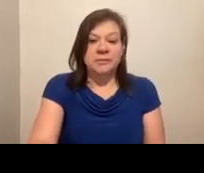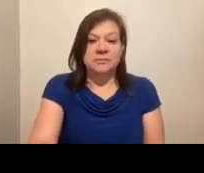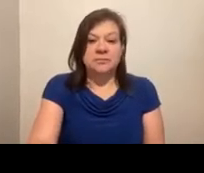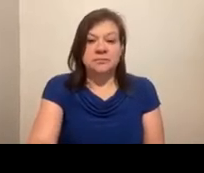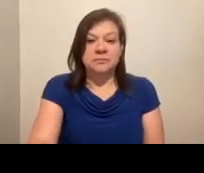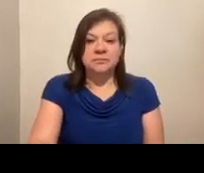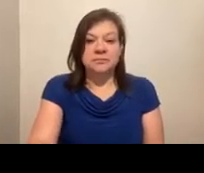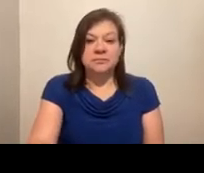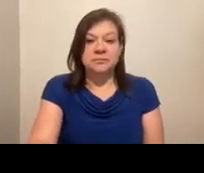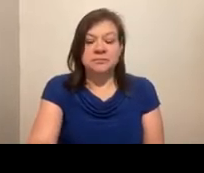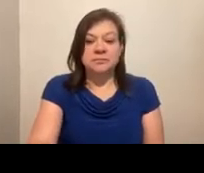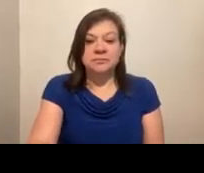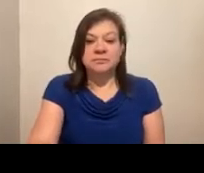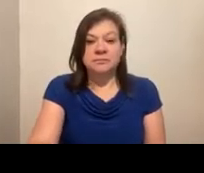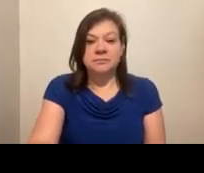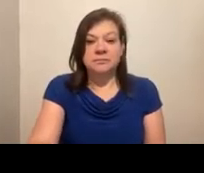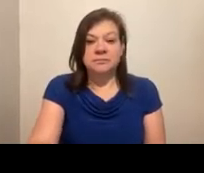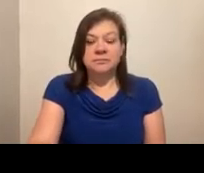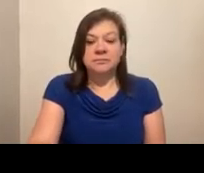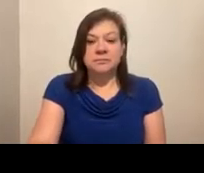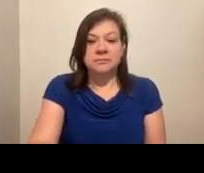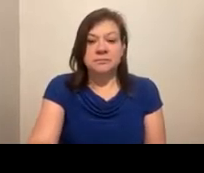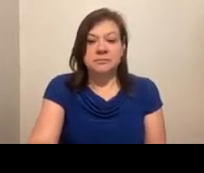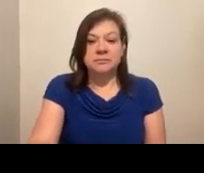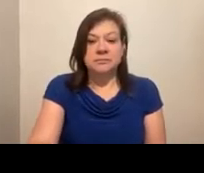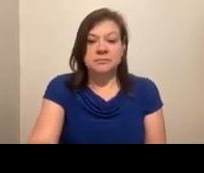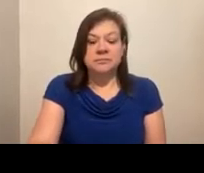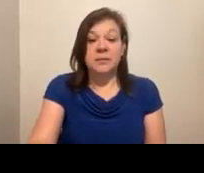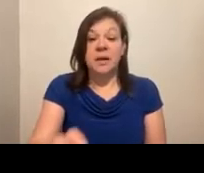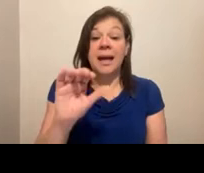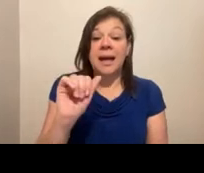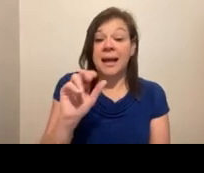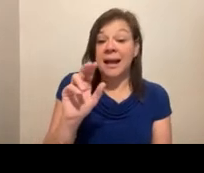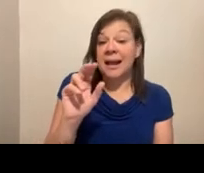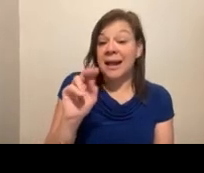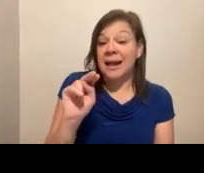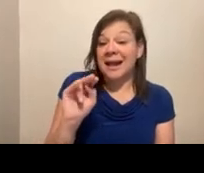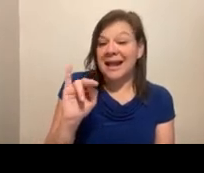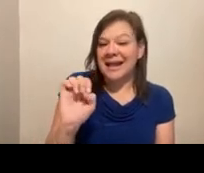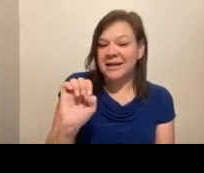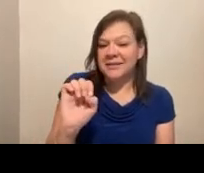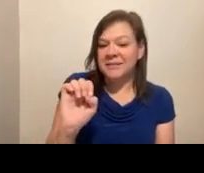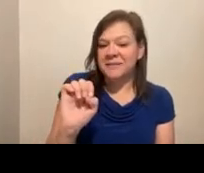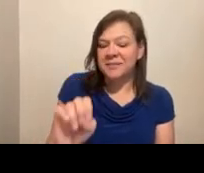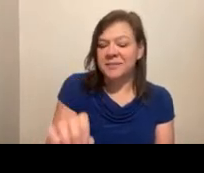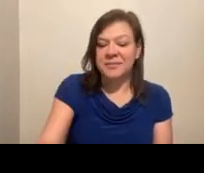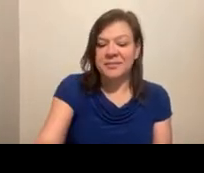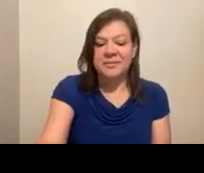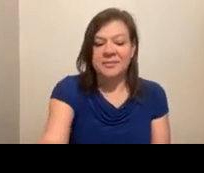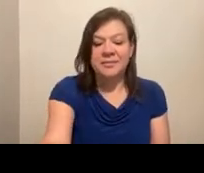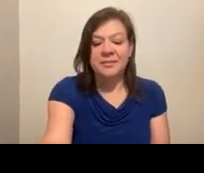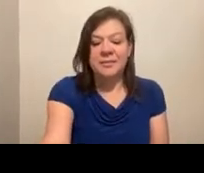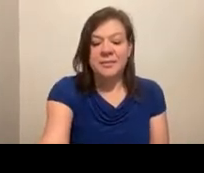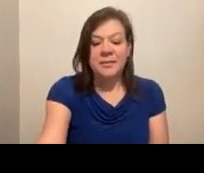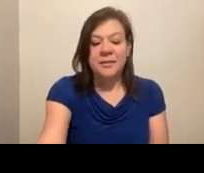Thank you. And Annie, you're up. What do you remember? What was it like your first time?